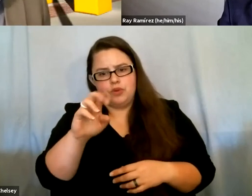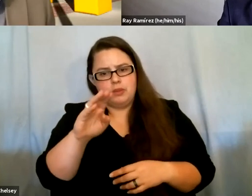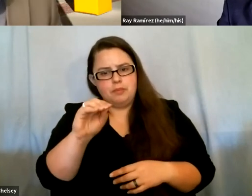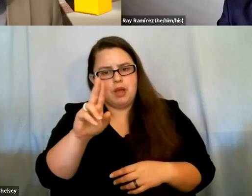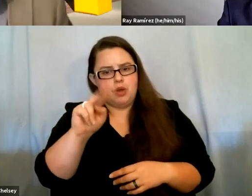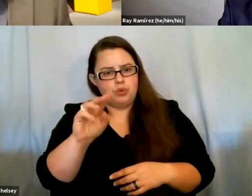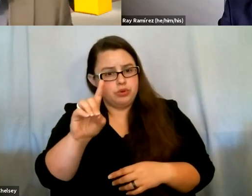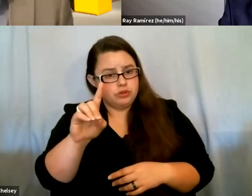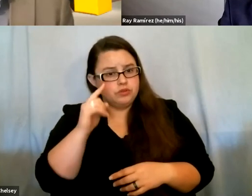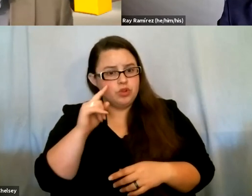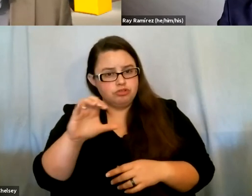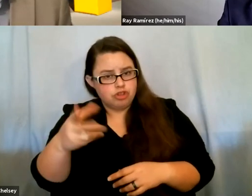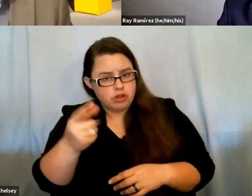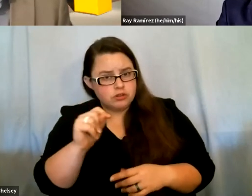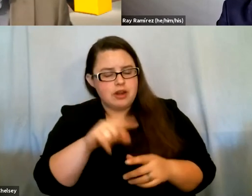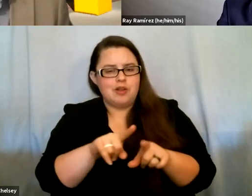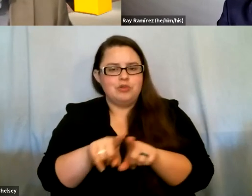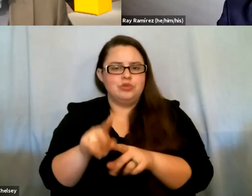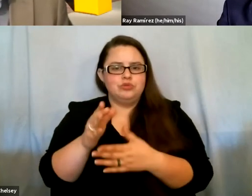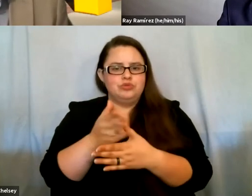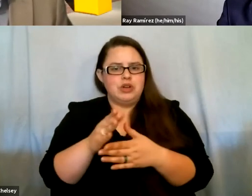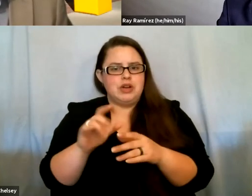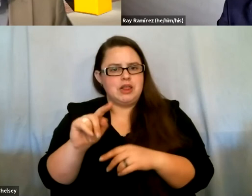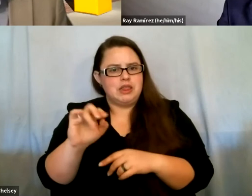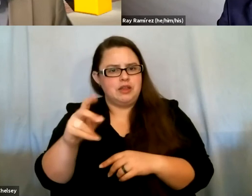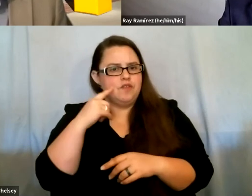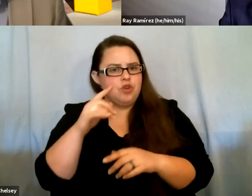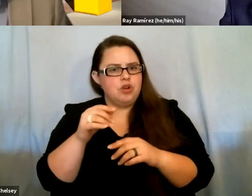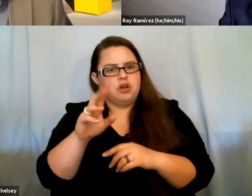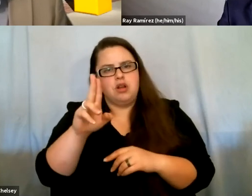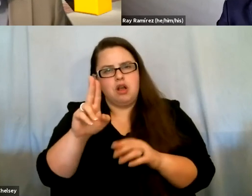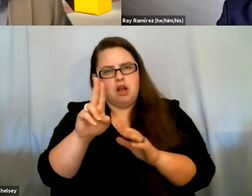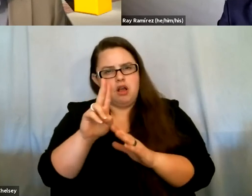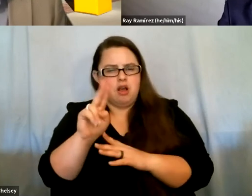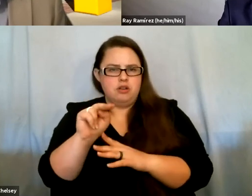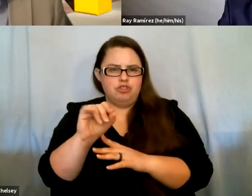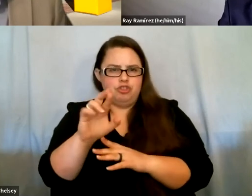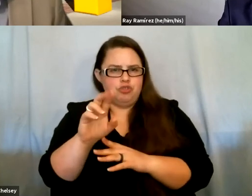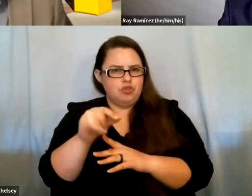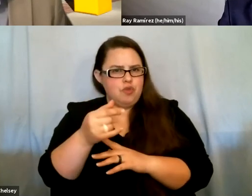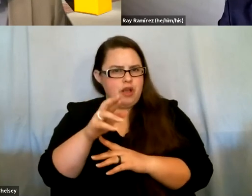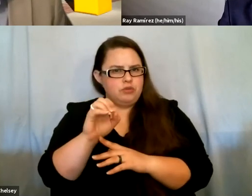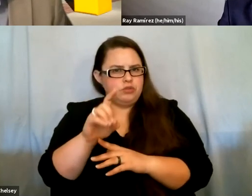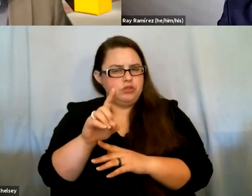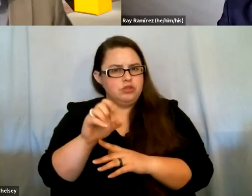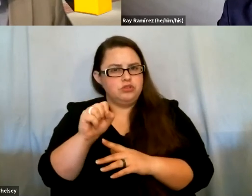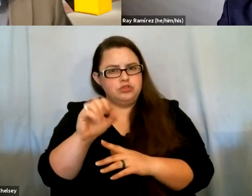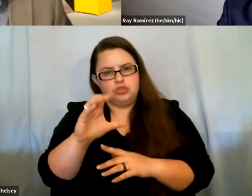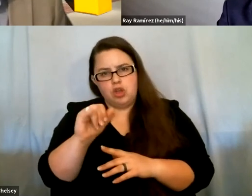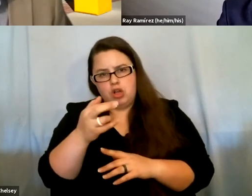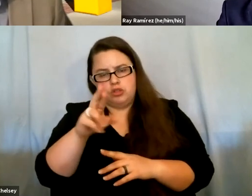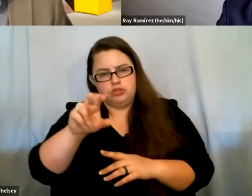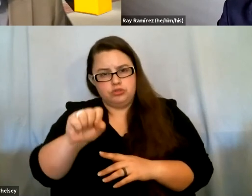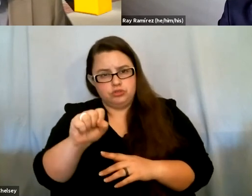And I also share the link to the Underground Scholars Language Guide, the one that you referenced earlier. So I dropped that in the chat for everyone. These are some excellent